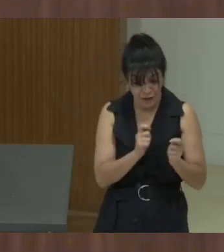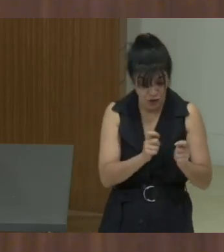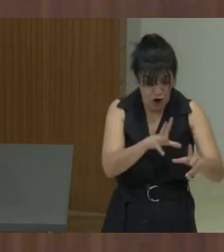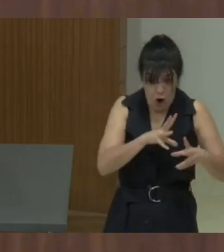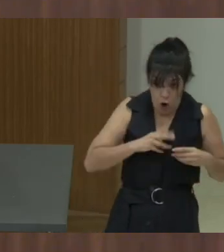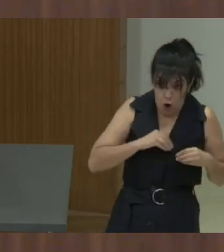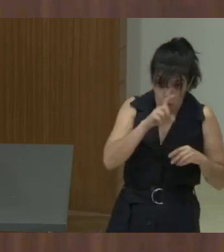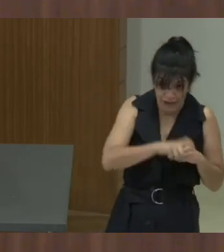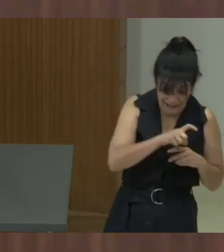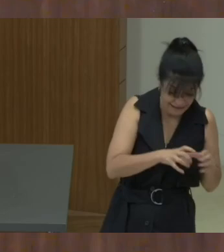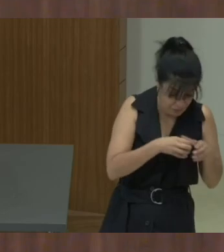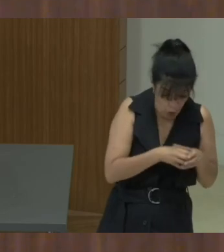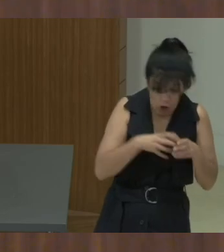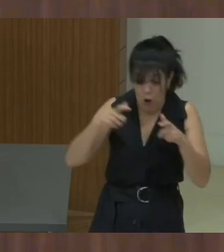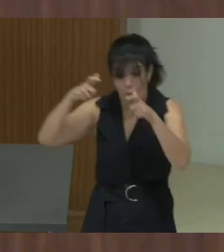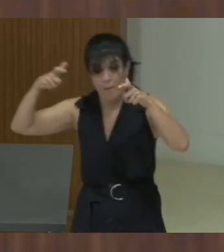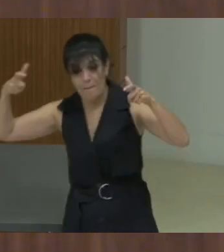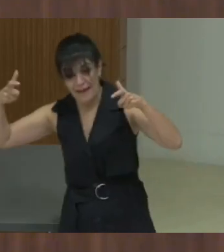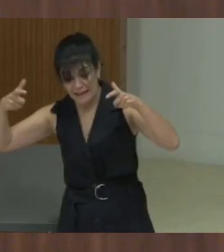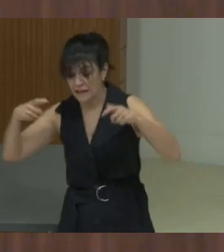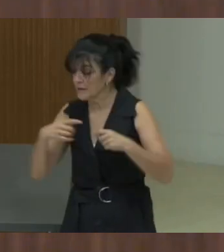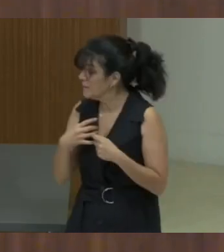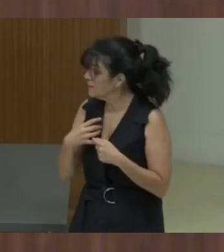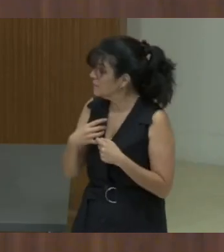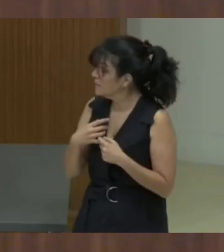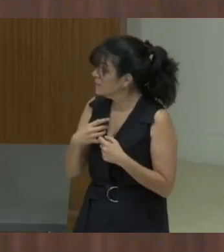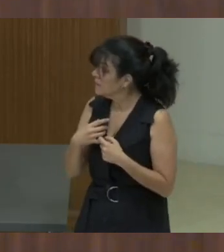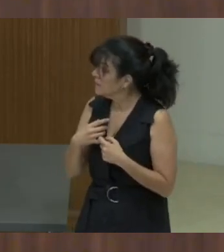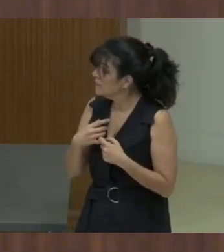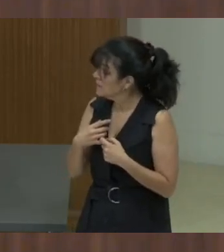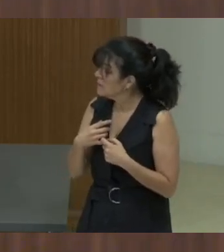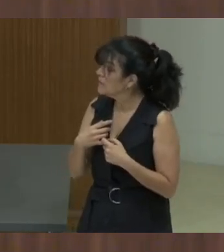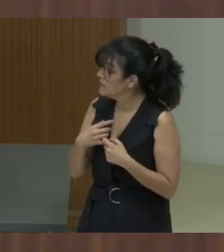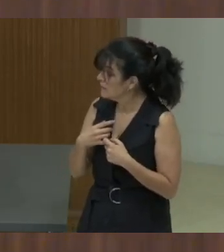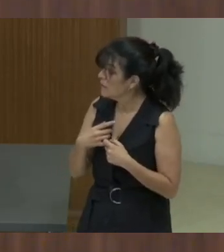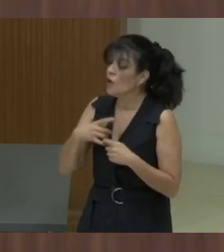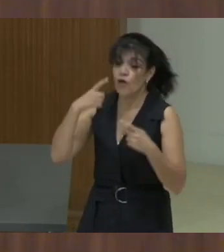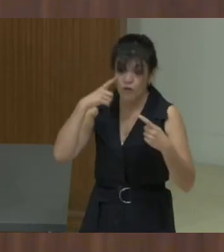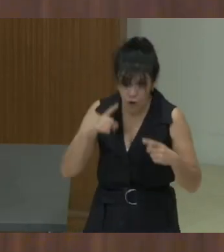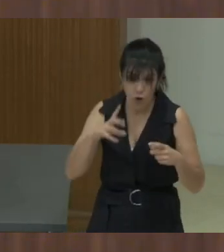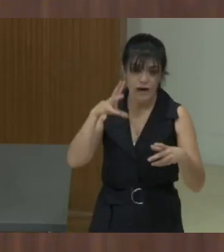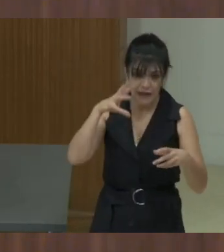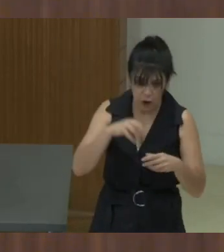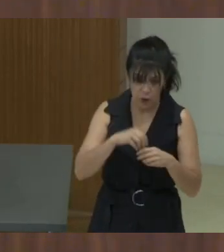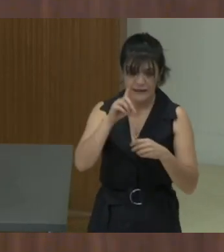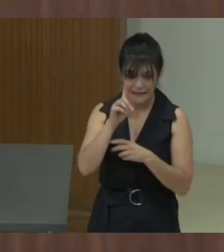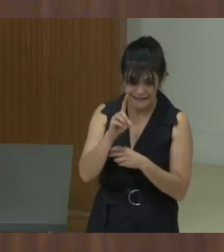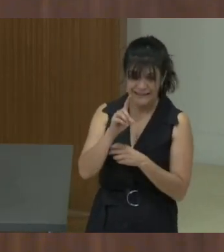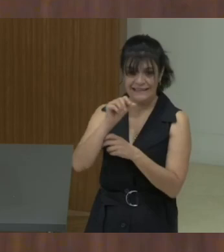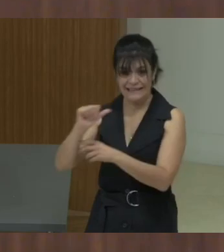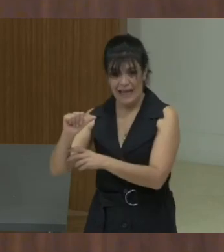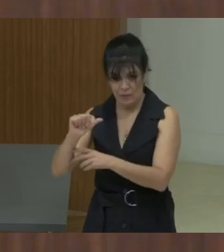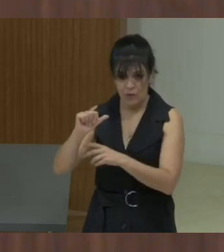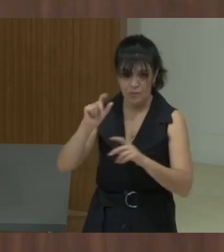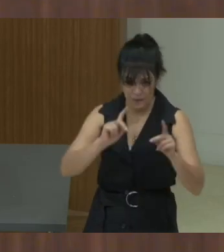periodically as the context and requirements of diverse groups of disabled people changed. Several NGOs who